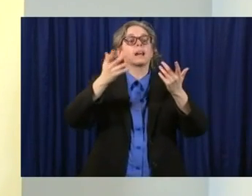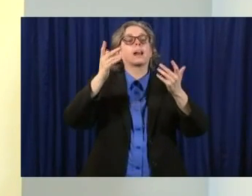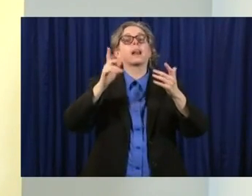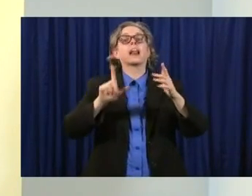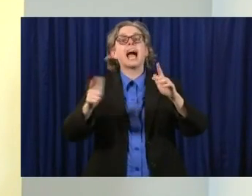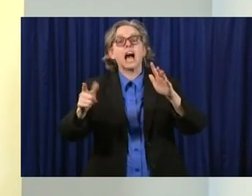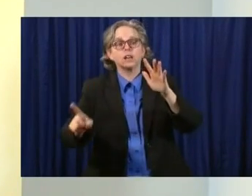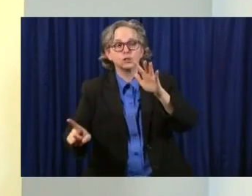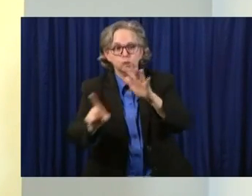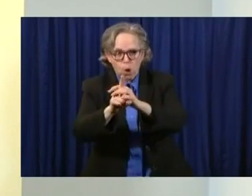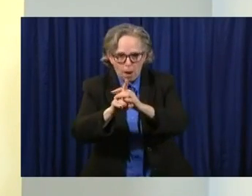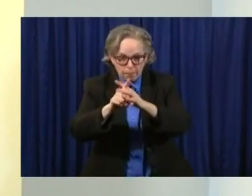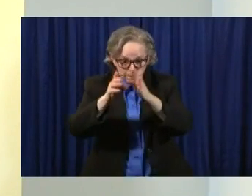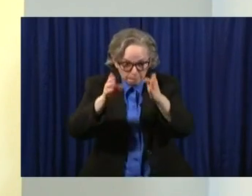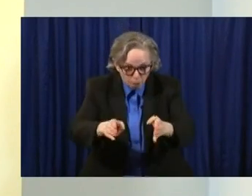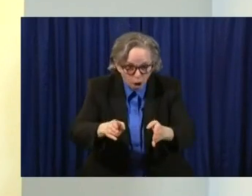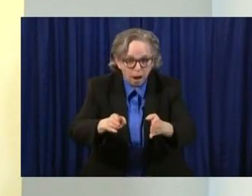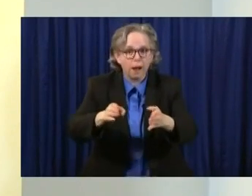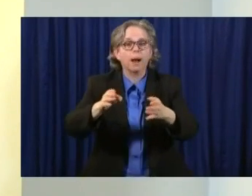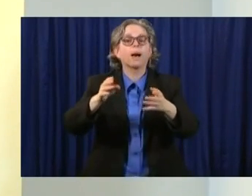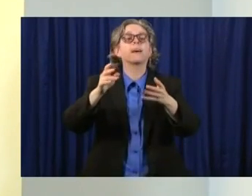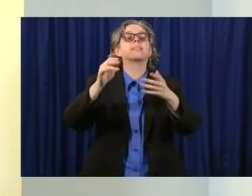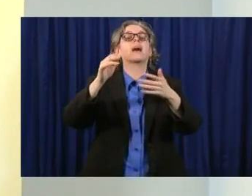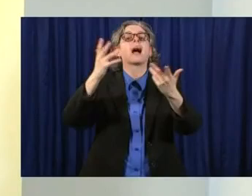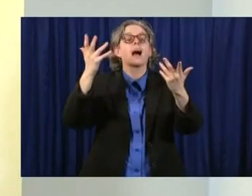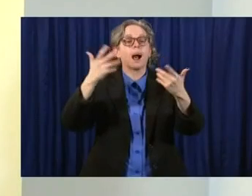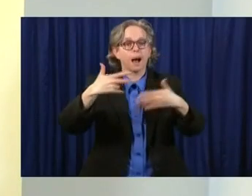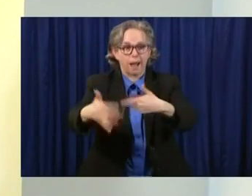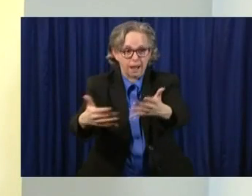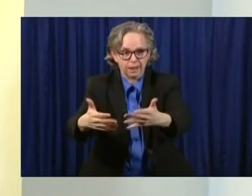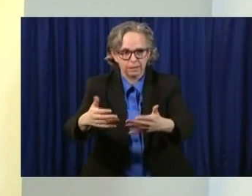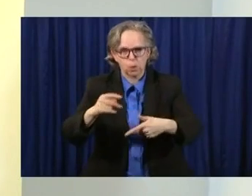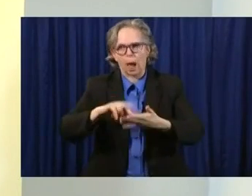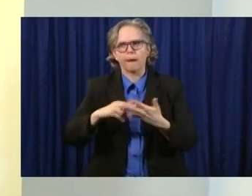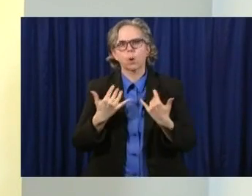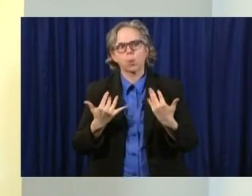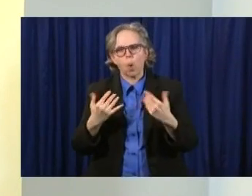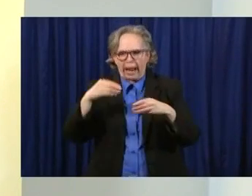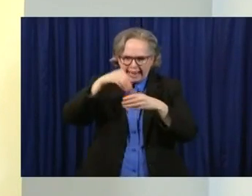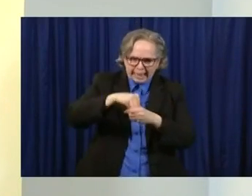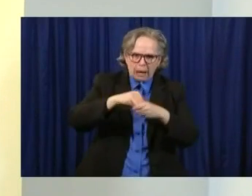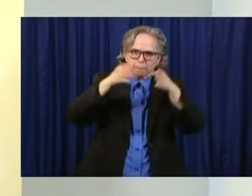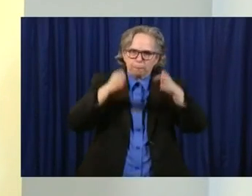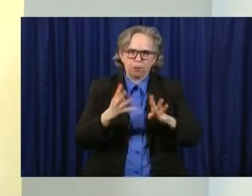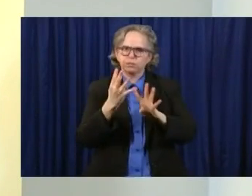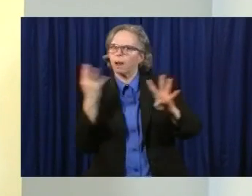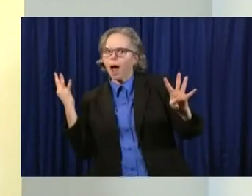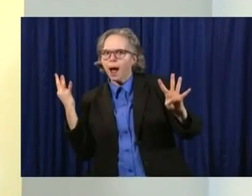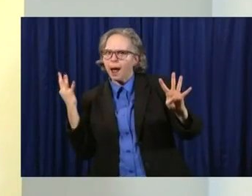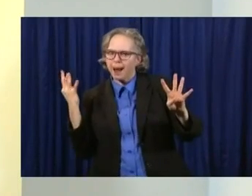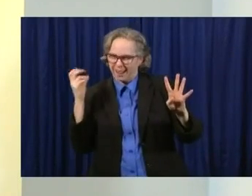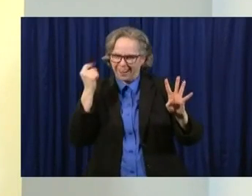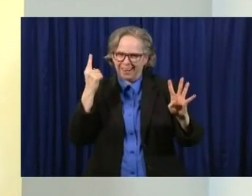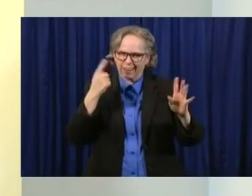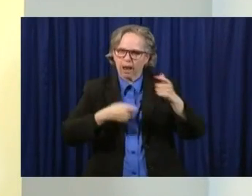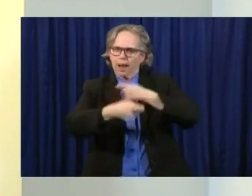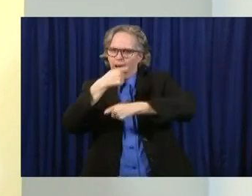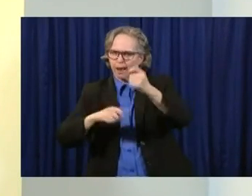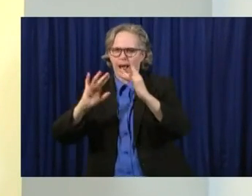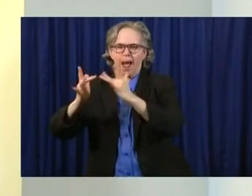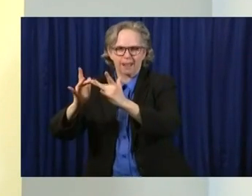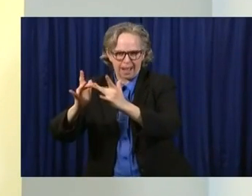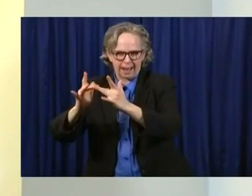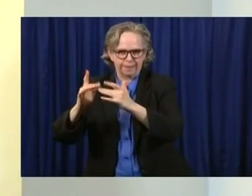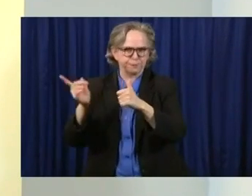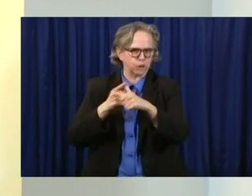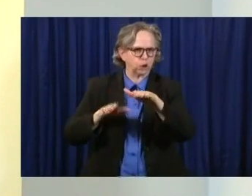We had rolled the Get In Line Online system out with the Innovate Ohio and the BMV teams working together to